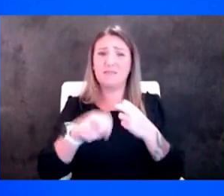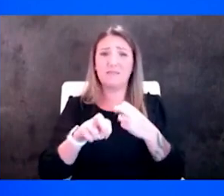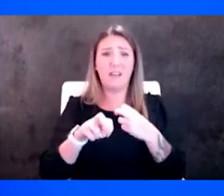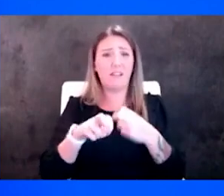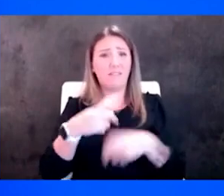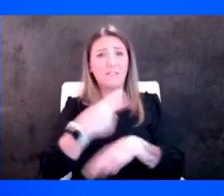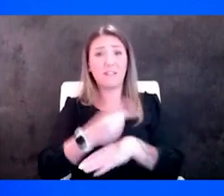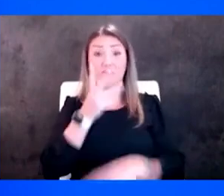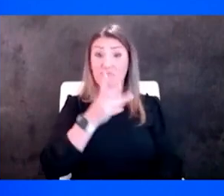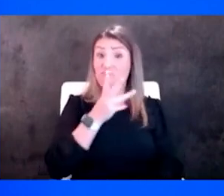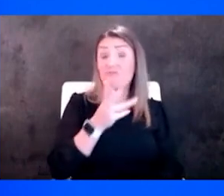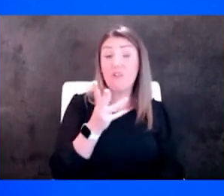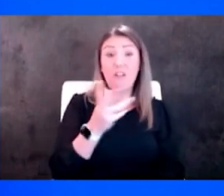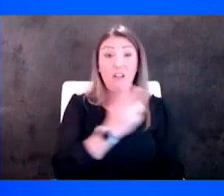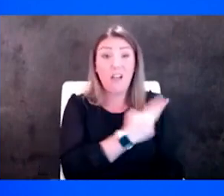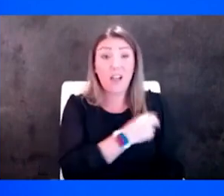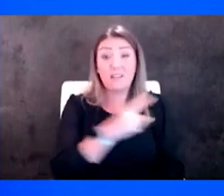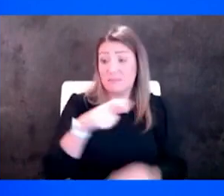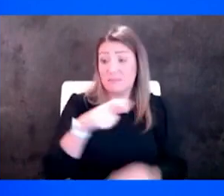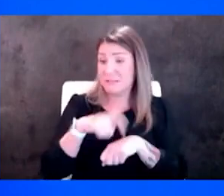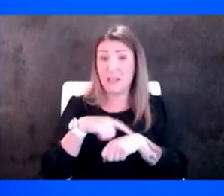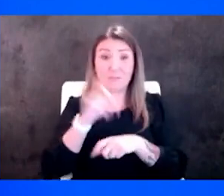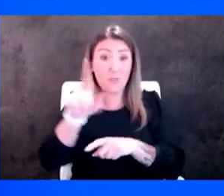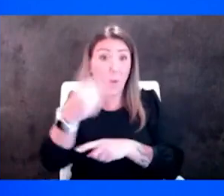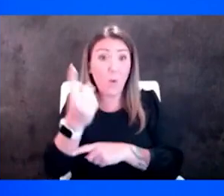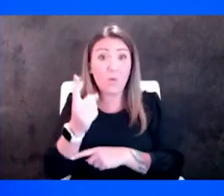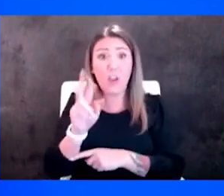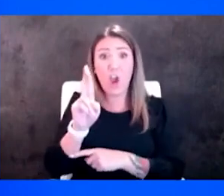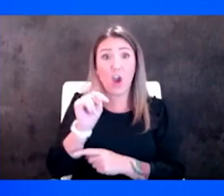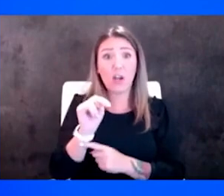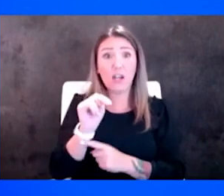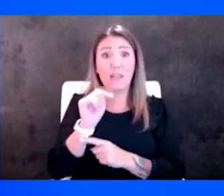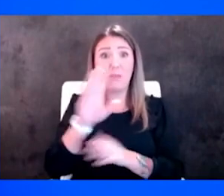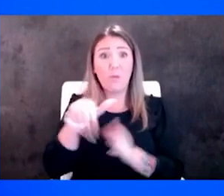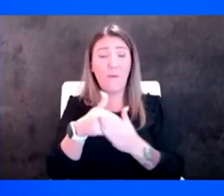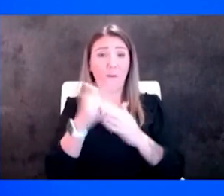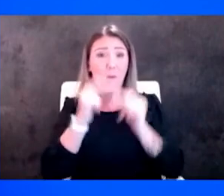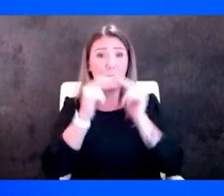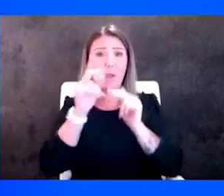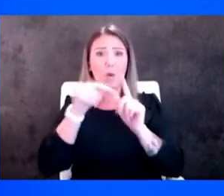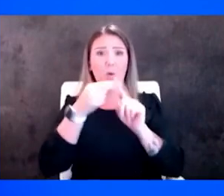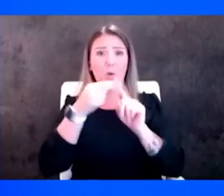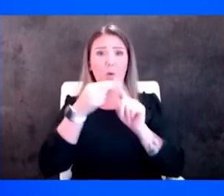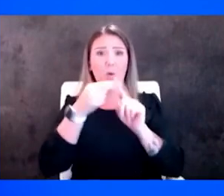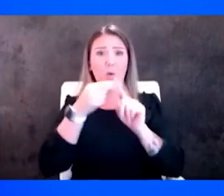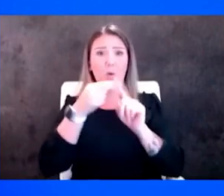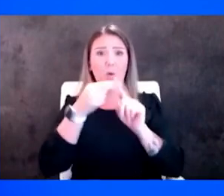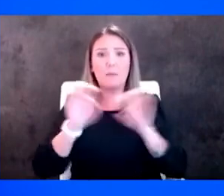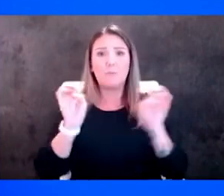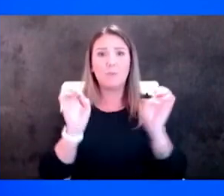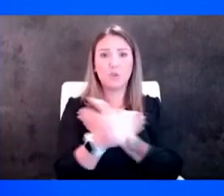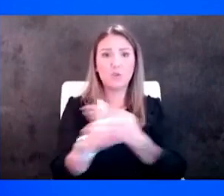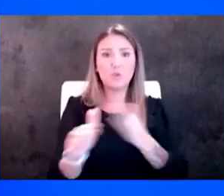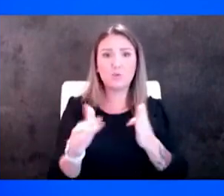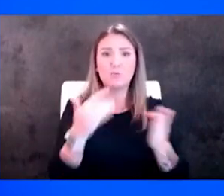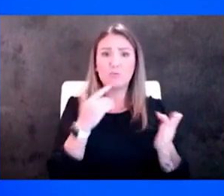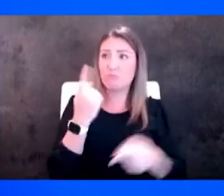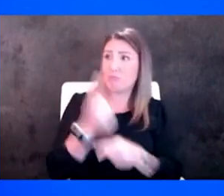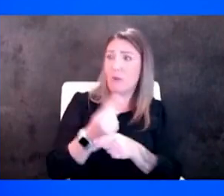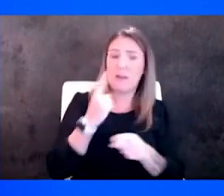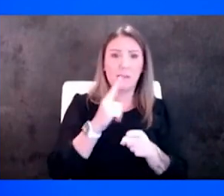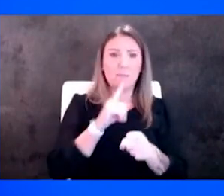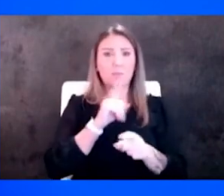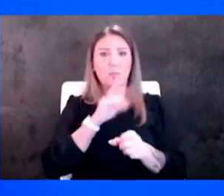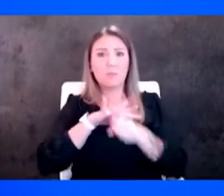are times where they may be the only rn in the building when a crisis walks through the emergency room door it can be a very stressful environment